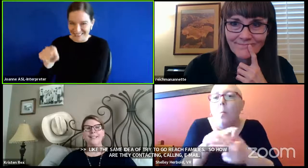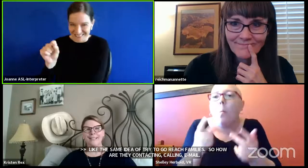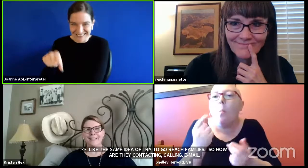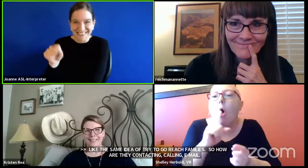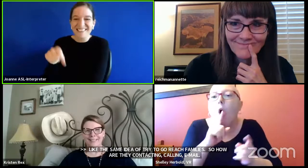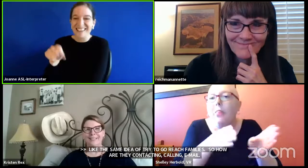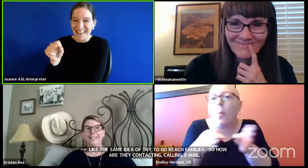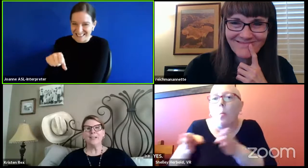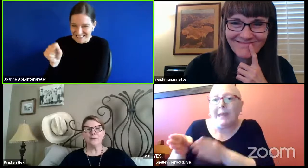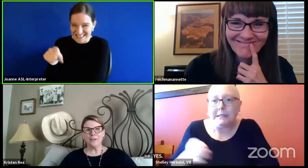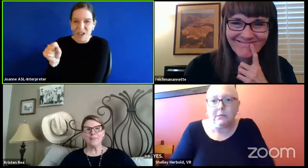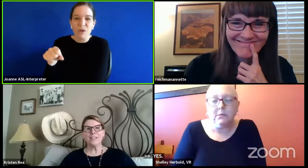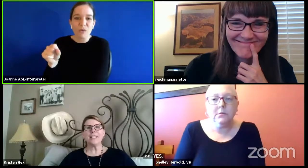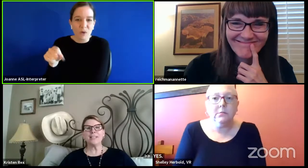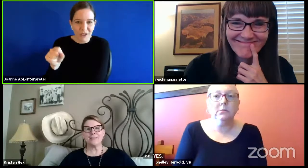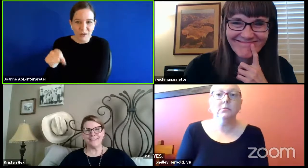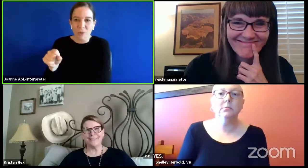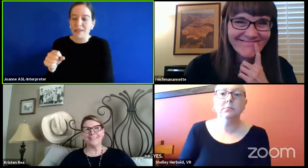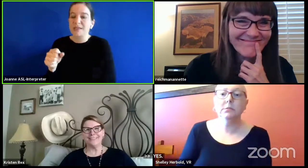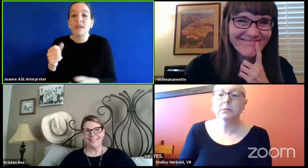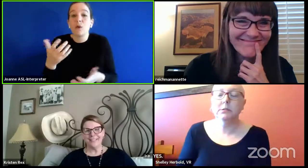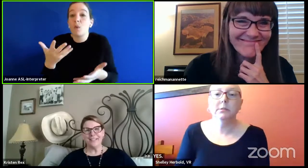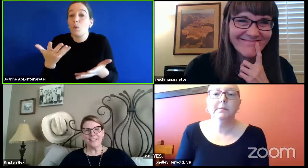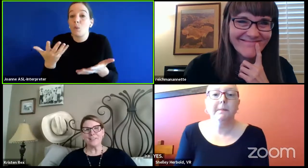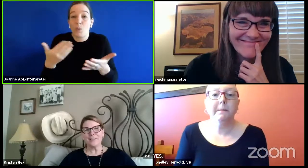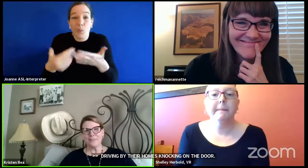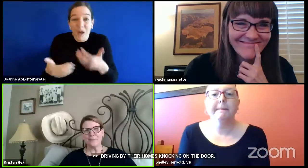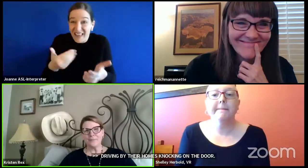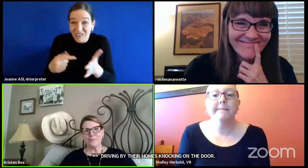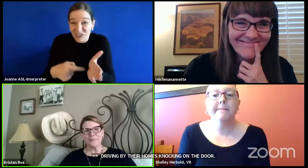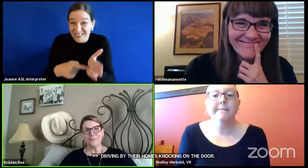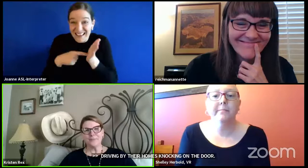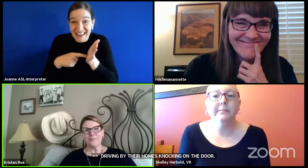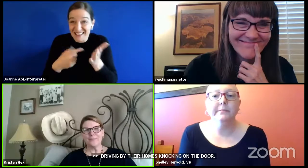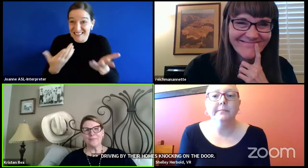door, whatever it takes. Yes.